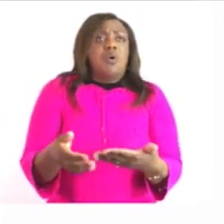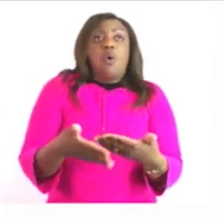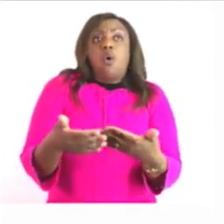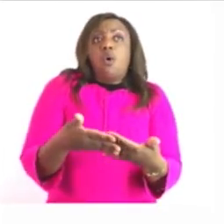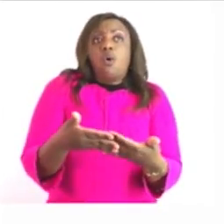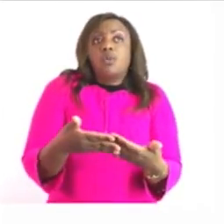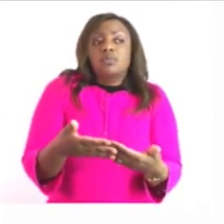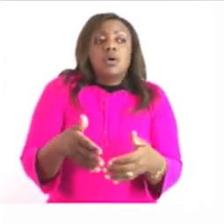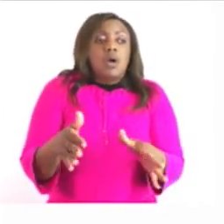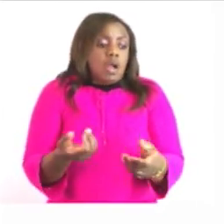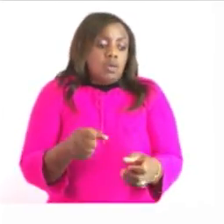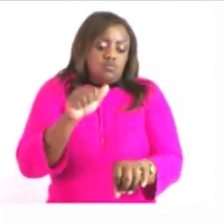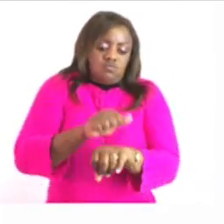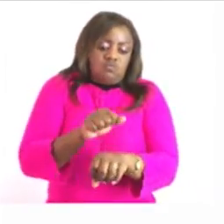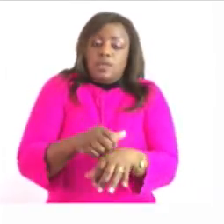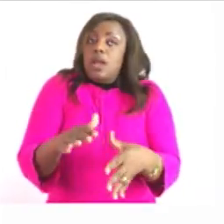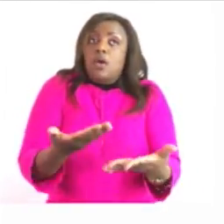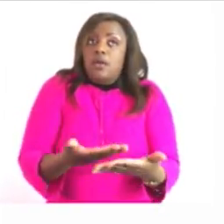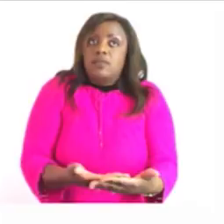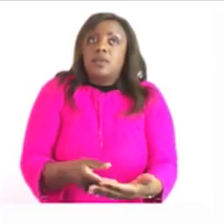sand and so on and so on